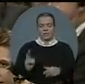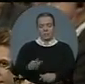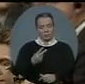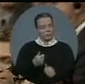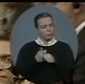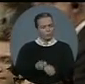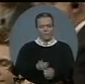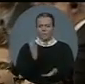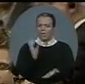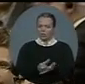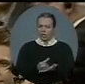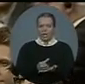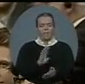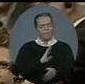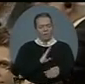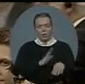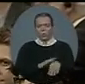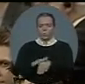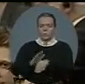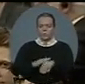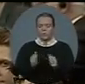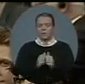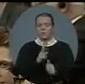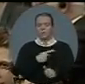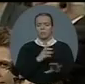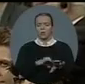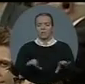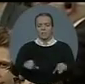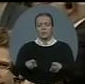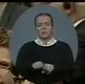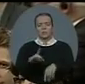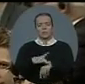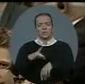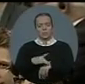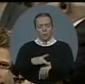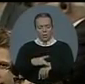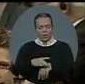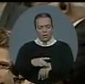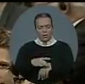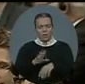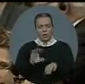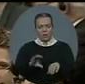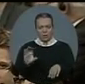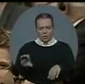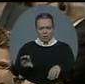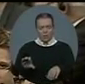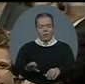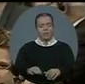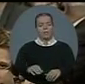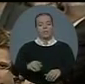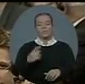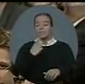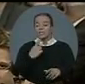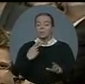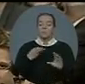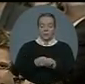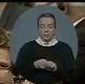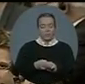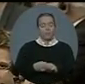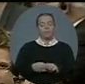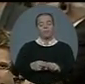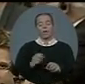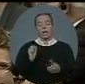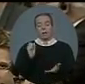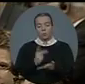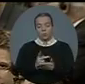consultations with the provinces and the territories and other key stakeholders. They will be approved by Cabinet. They will be published.